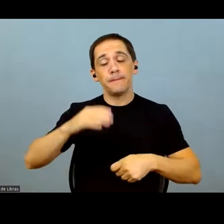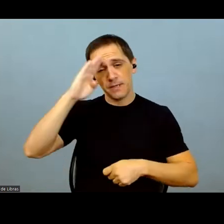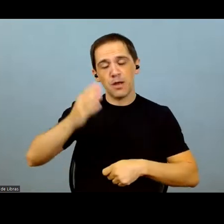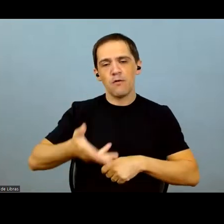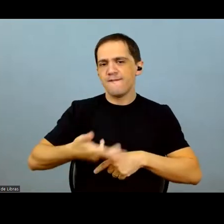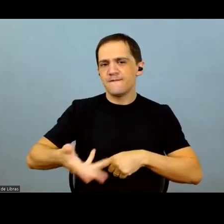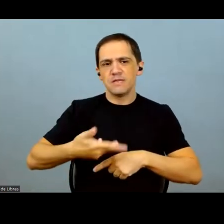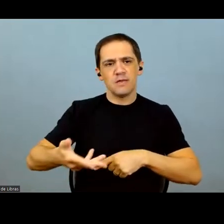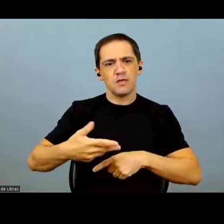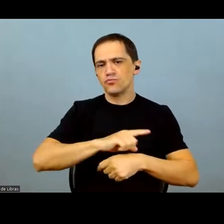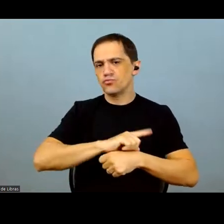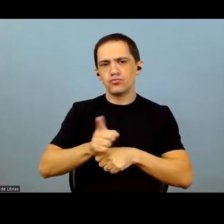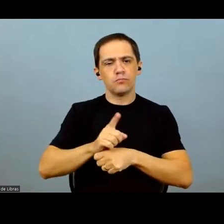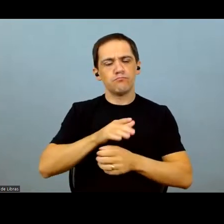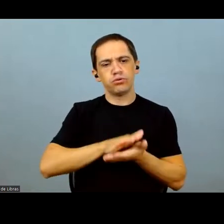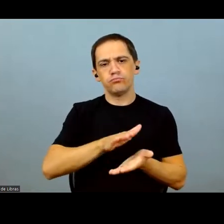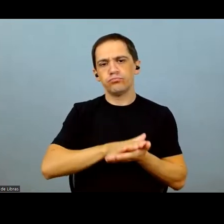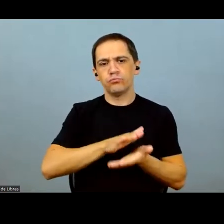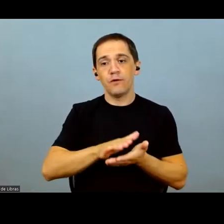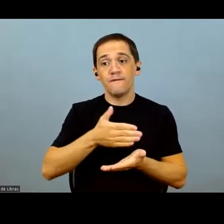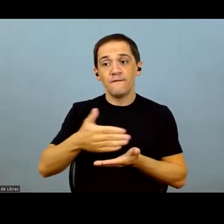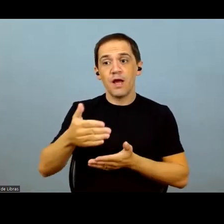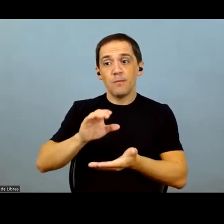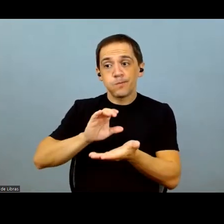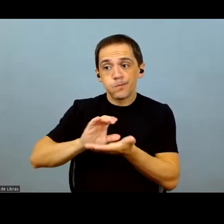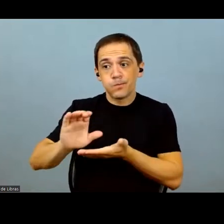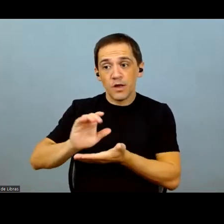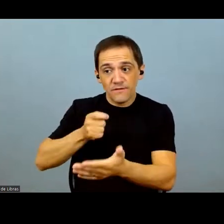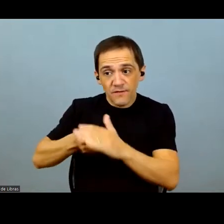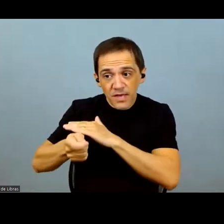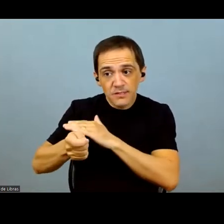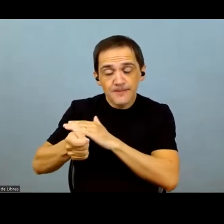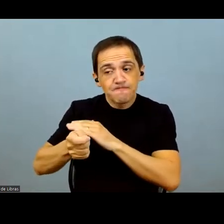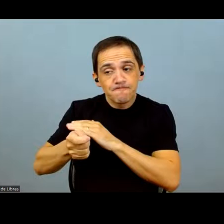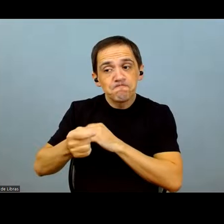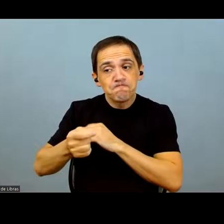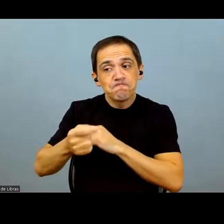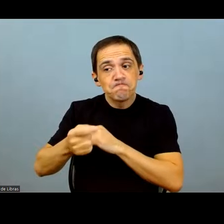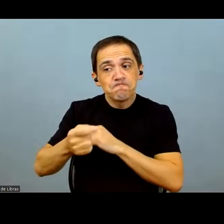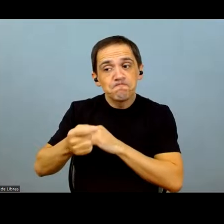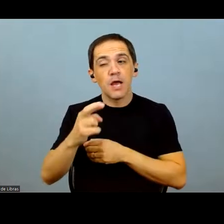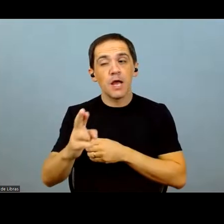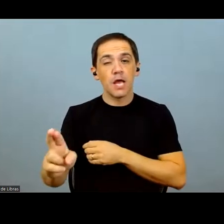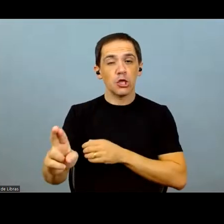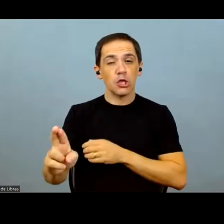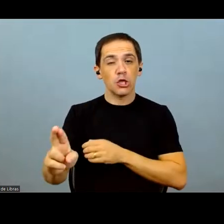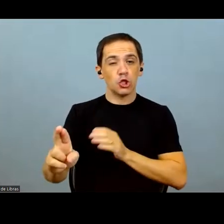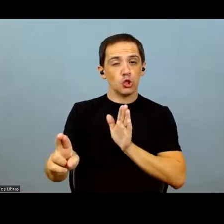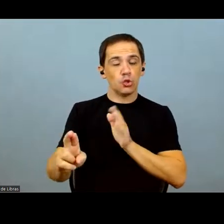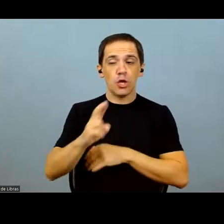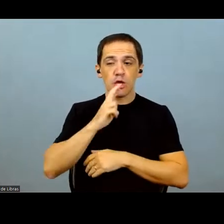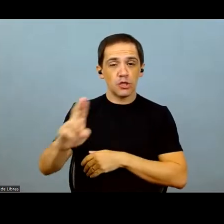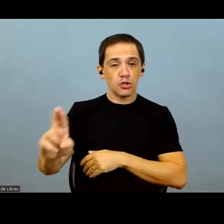working with high efficiency in our operations. And we're always considering the